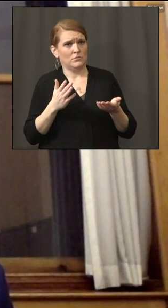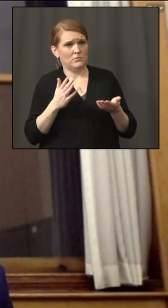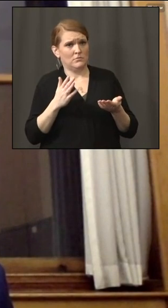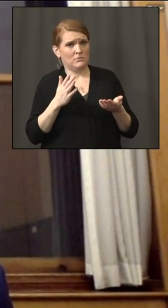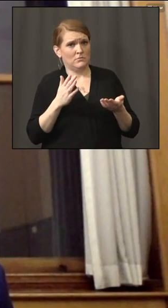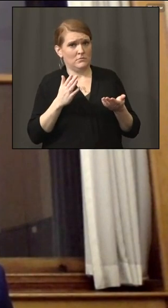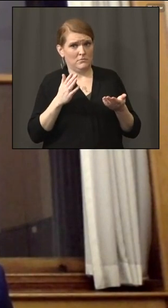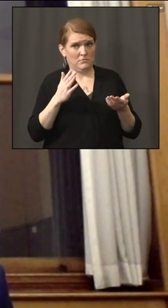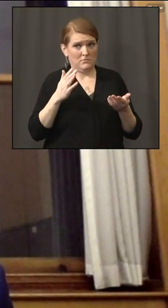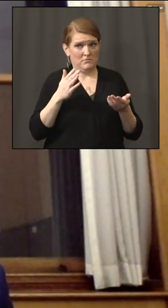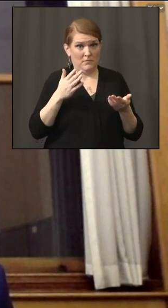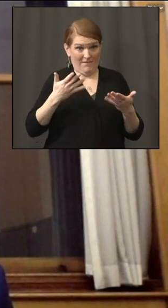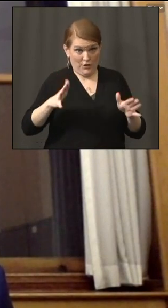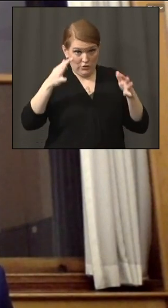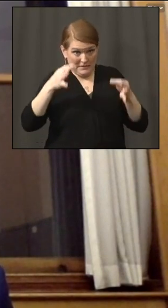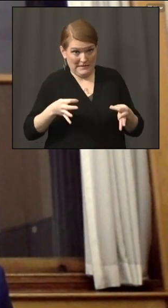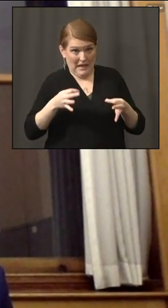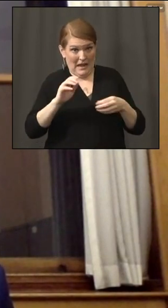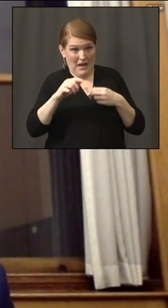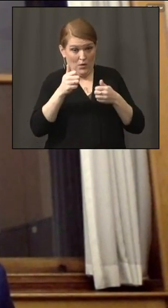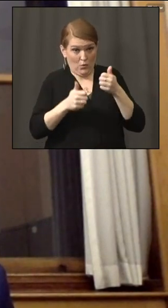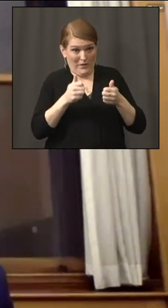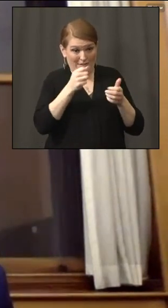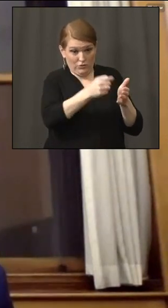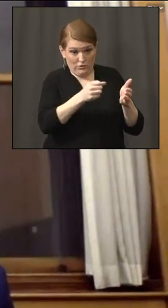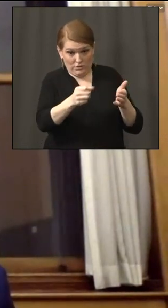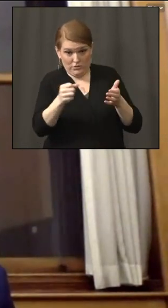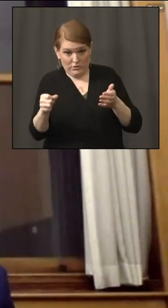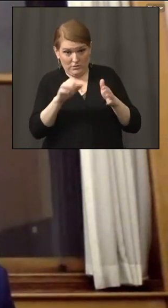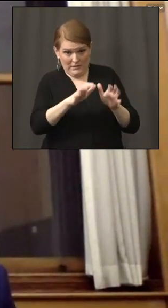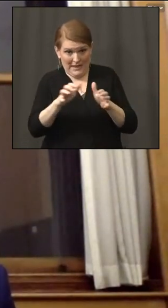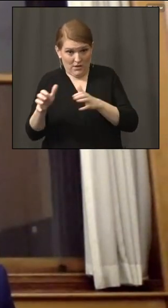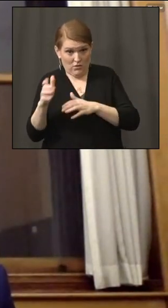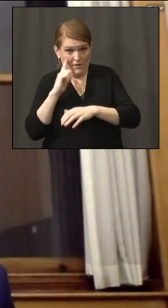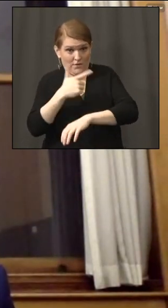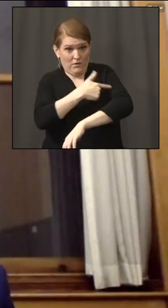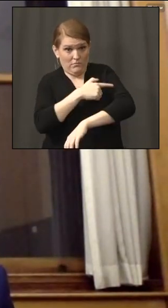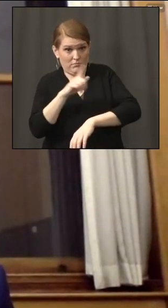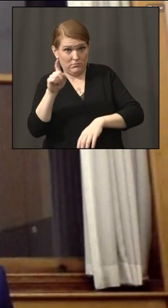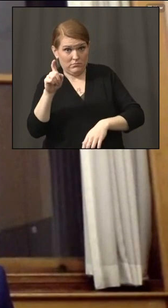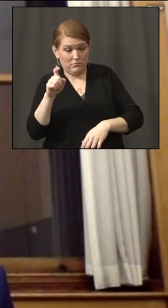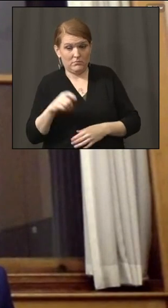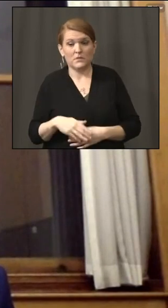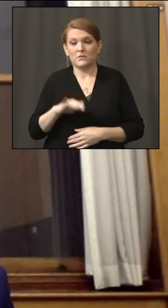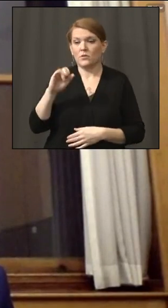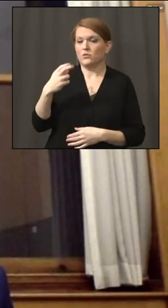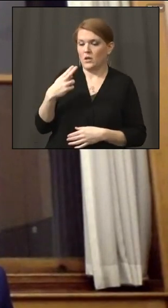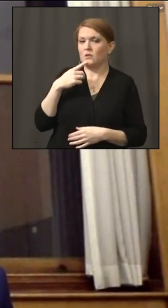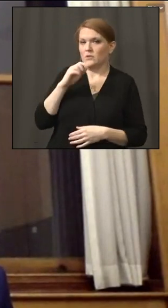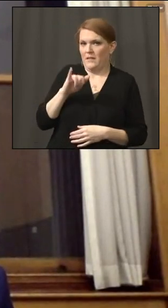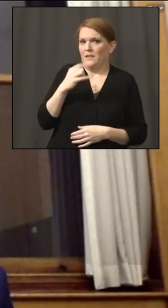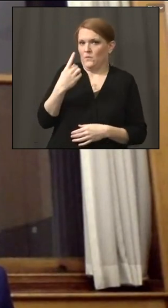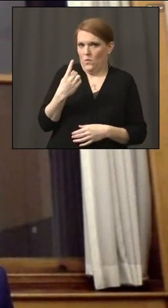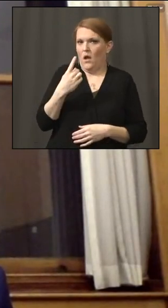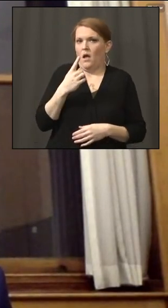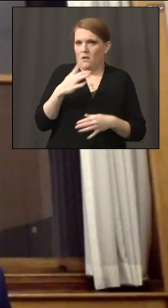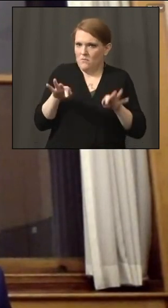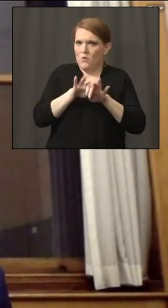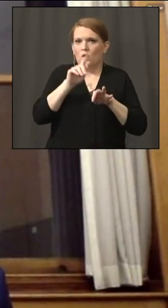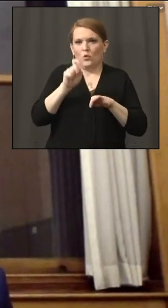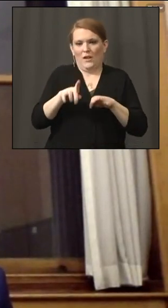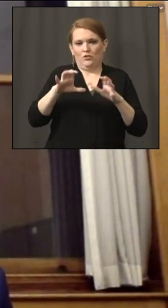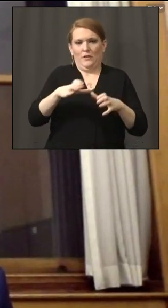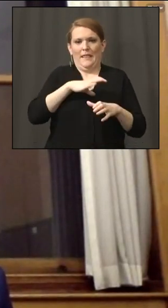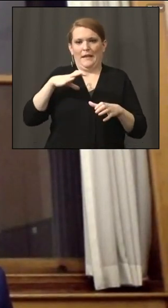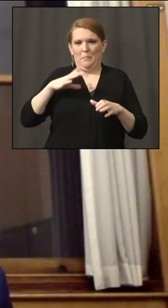in the air from one of those advisory committees? Right. That's that's one of the very important issues that questions that that vaccine advisory group is looking at right now.